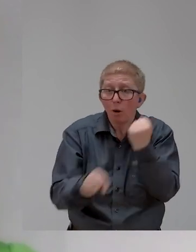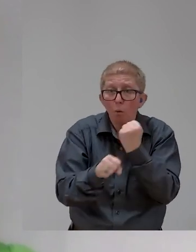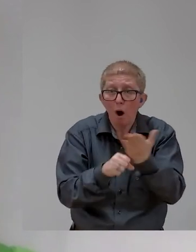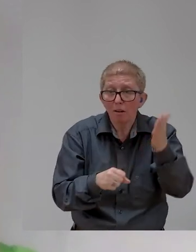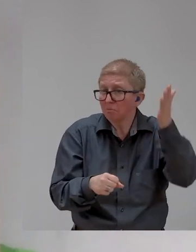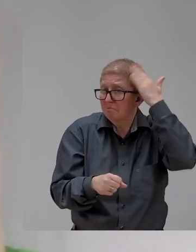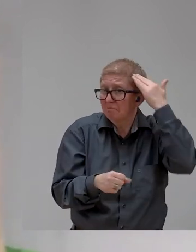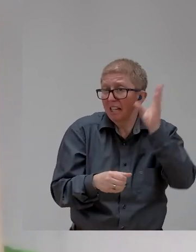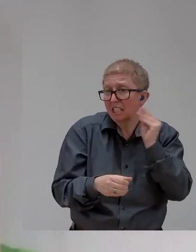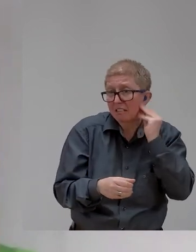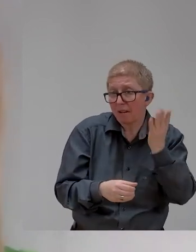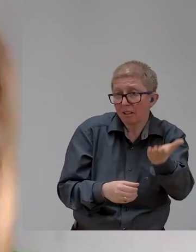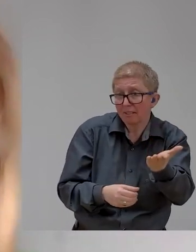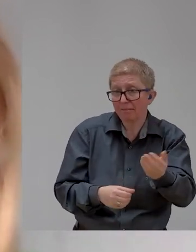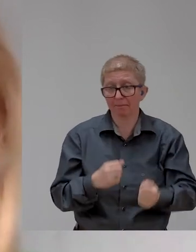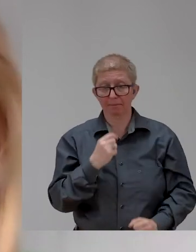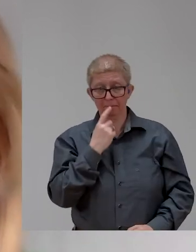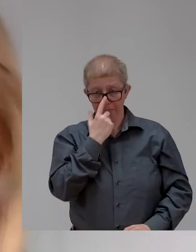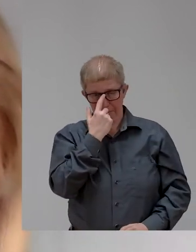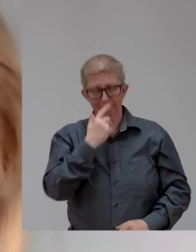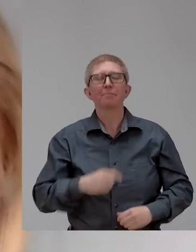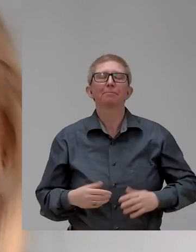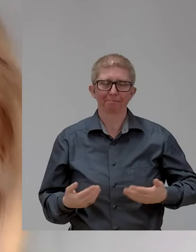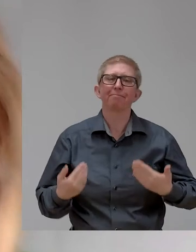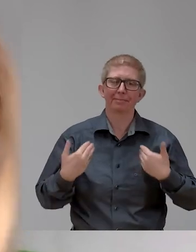I think, or I've learned, how about I've learned?